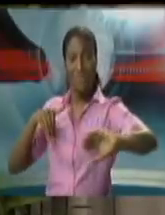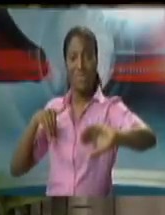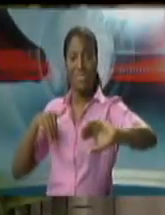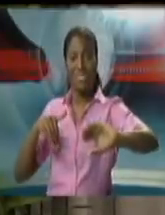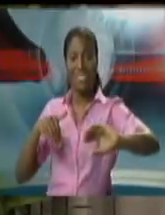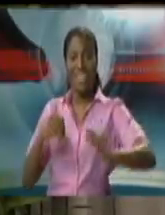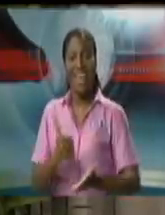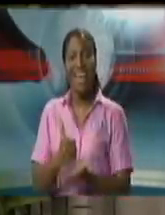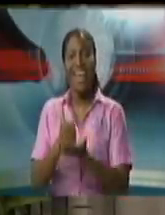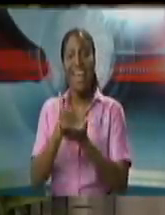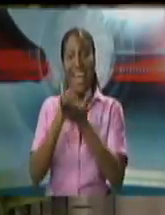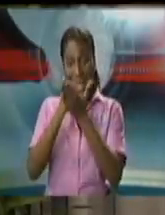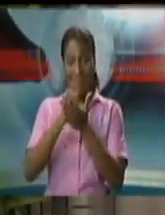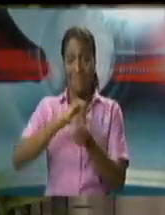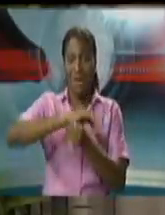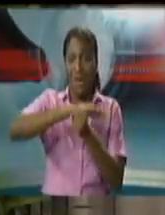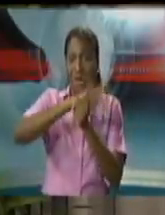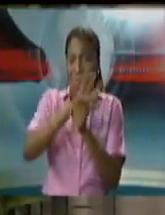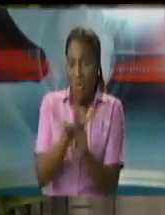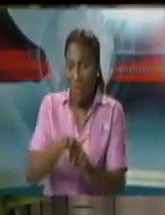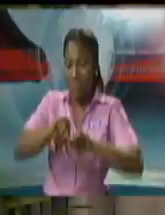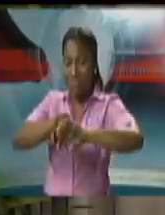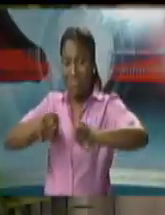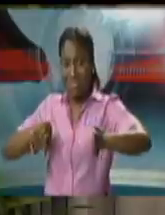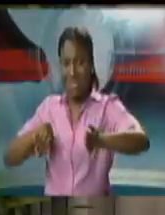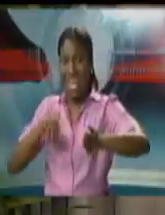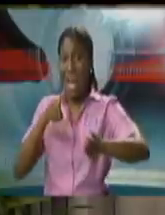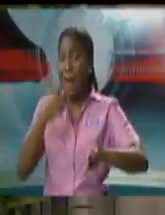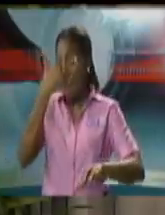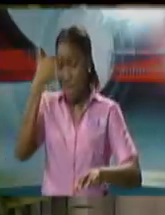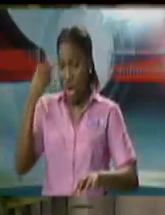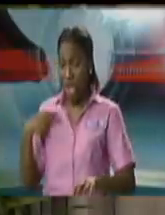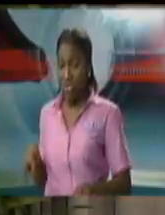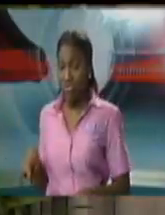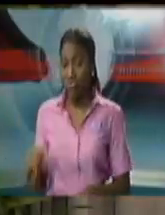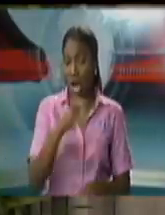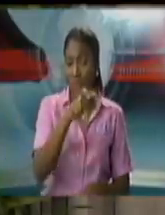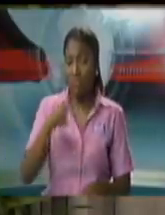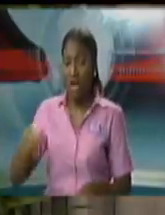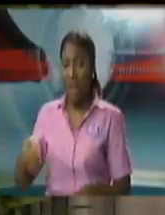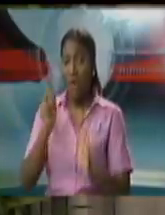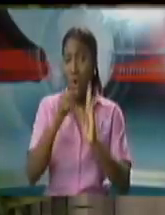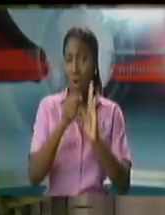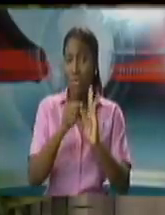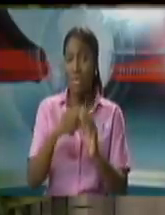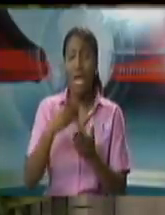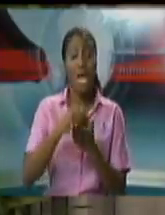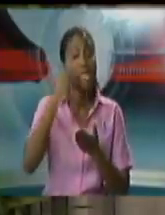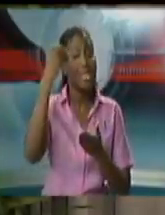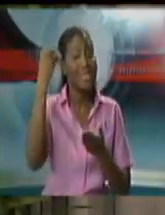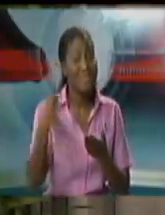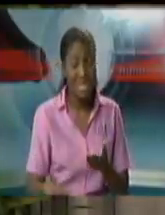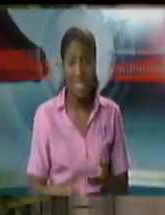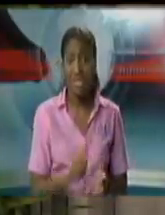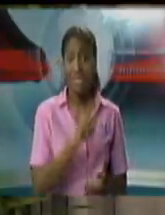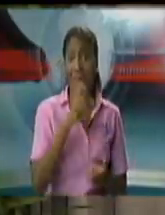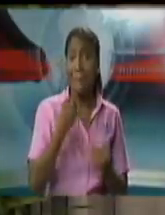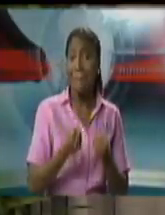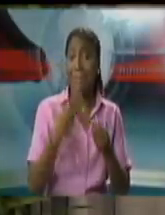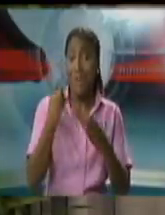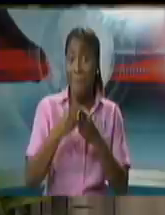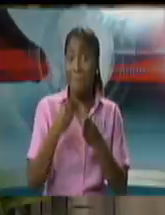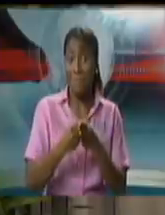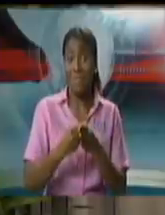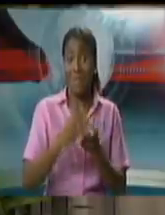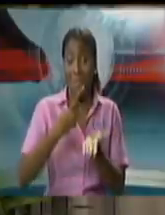which cost the taxpayers approximately $80 million a year in prisoner transport. This is a huge milestone